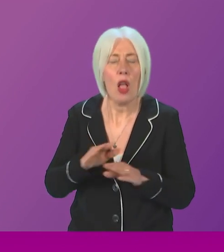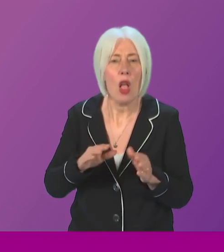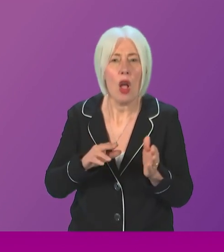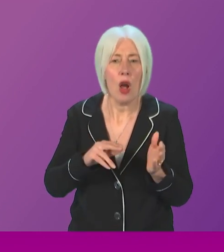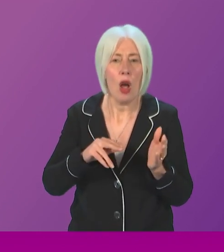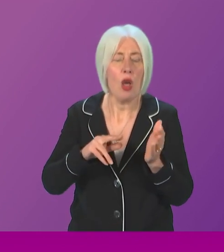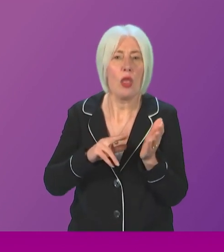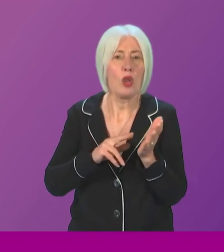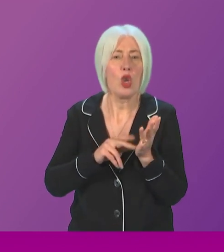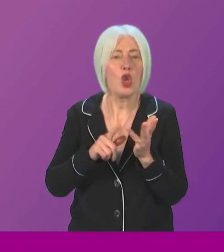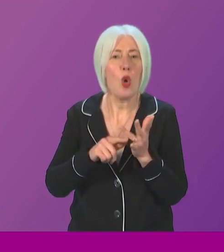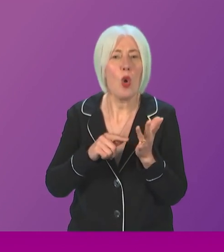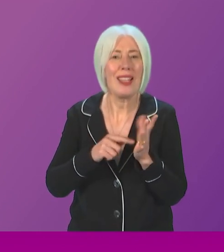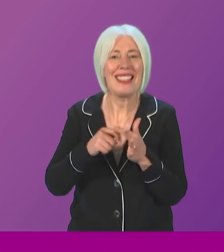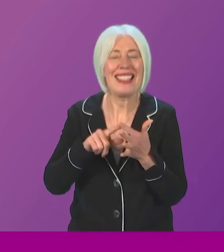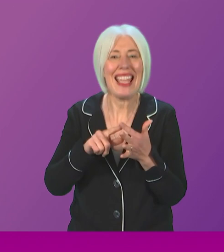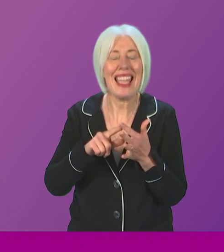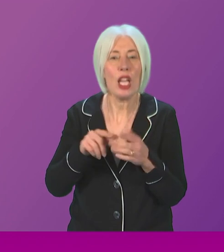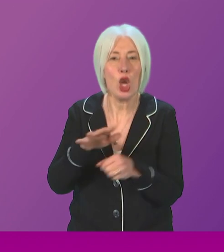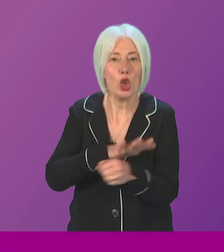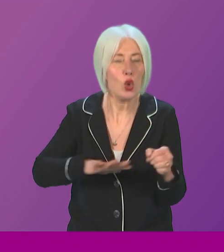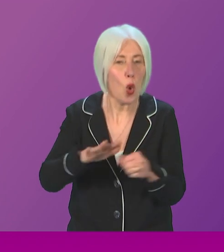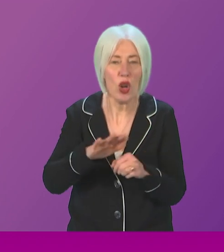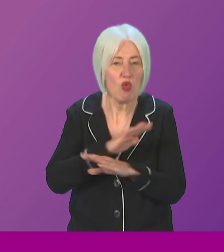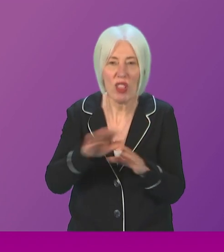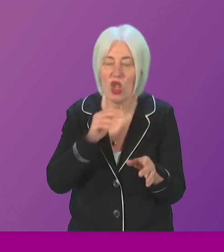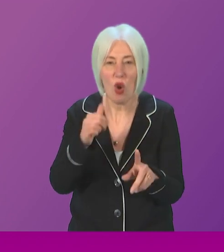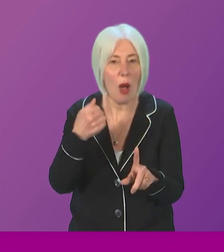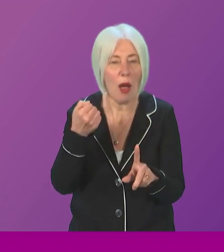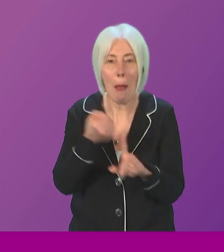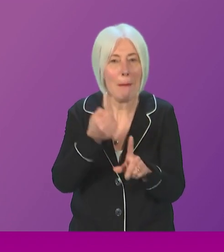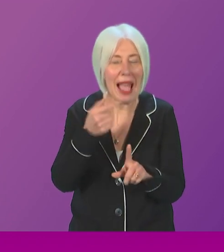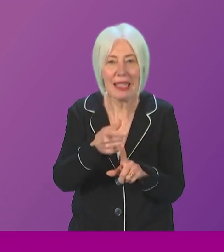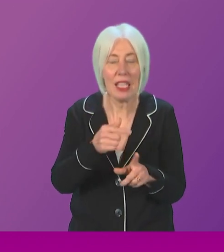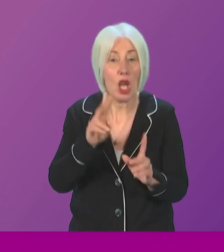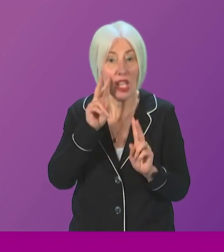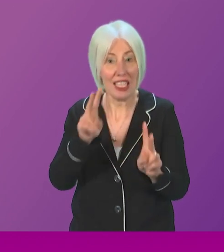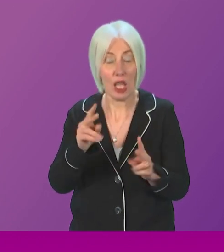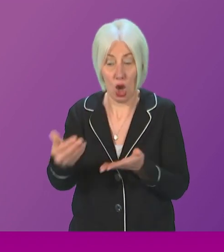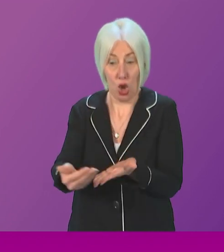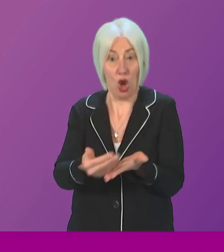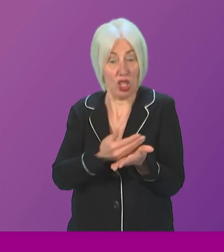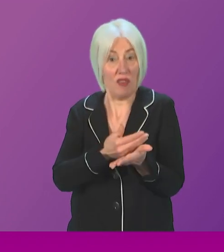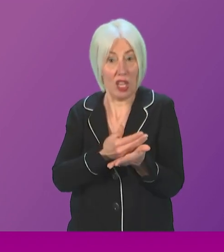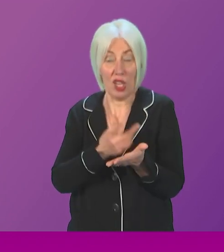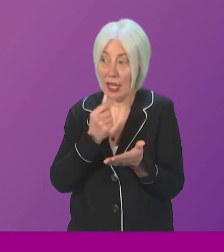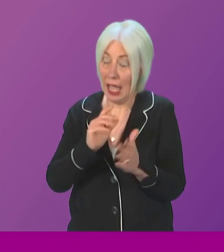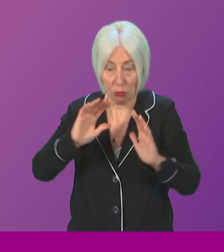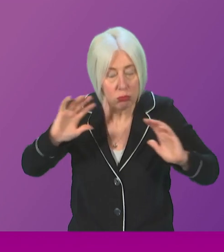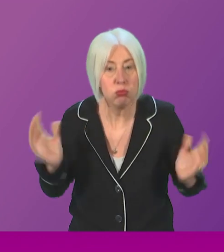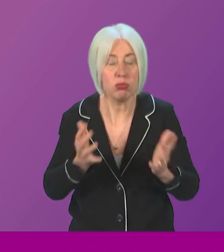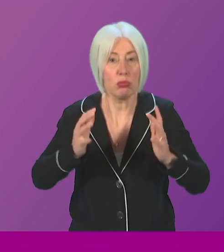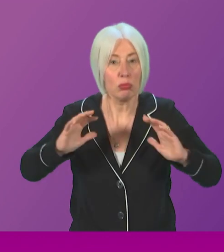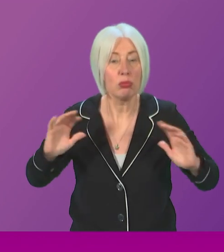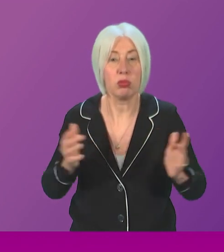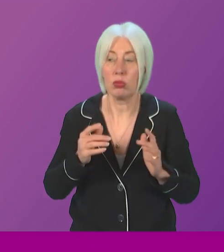Umlash Bay has had no adverse impact whatsoever, and indeed has shown that conservation can help to revitalise our